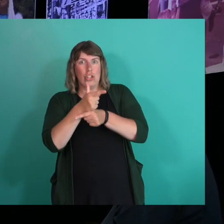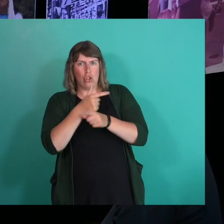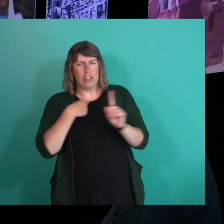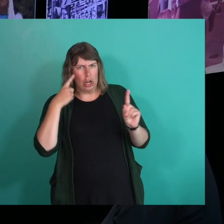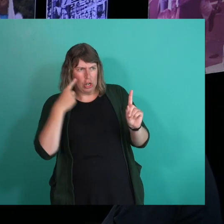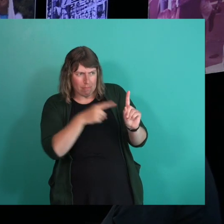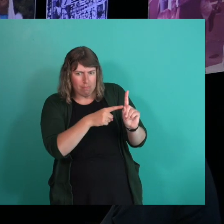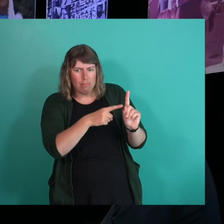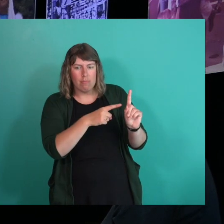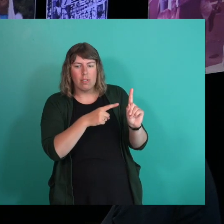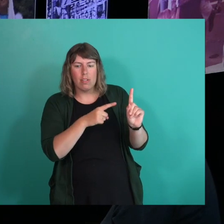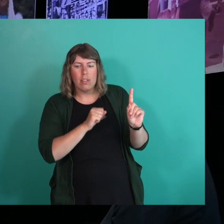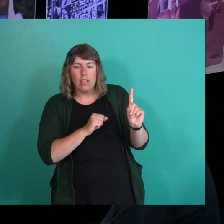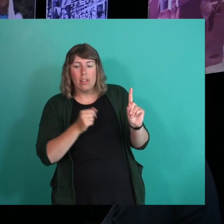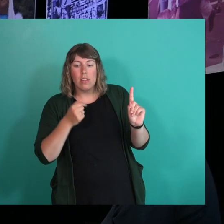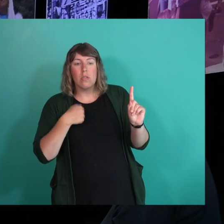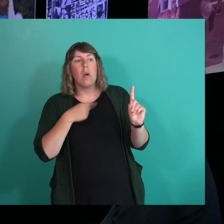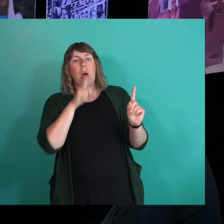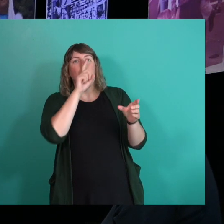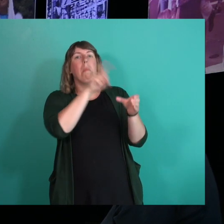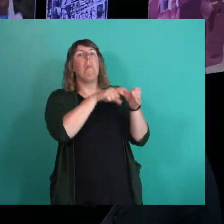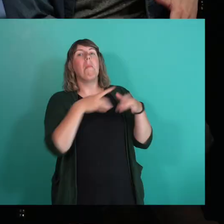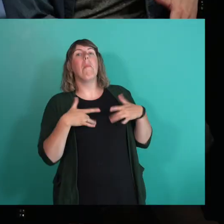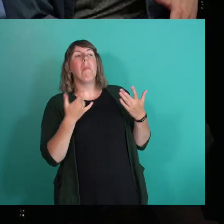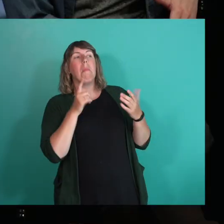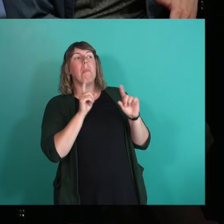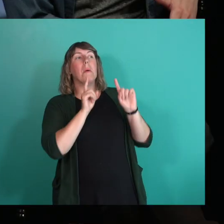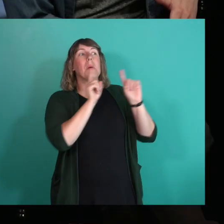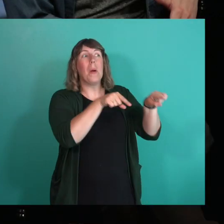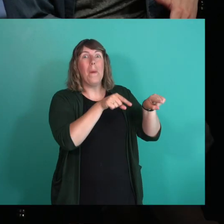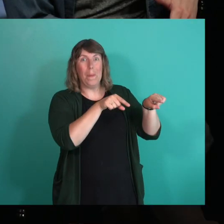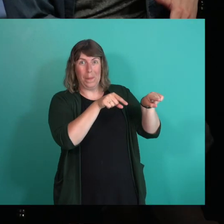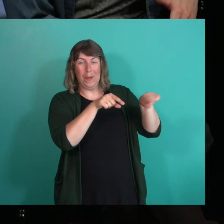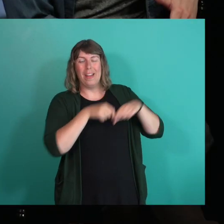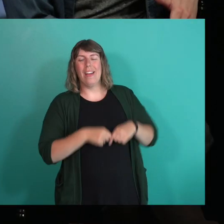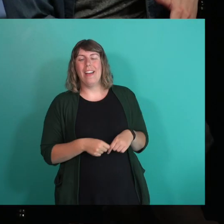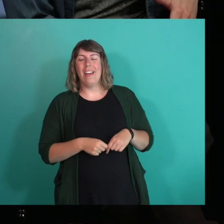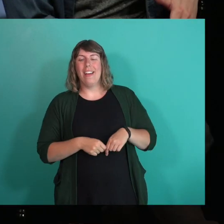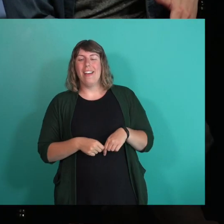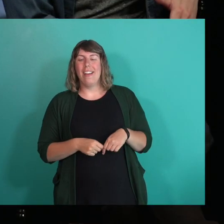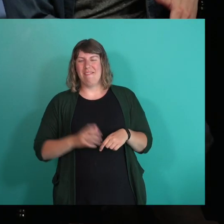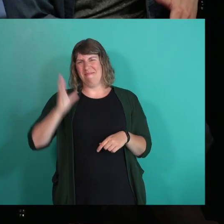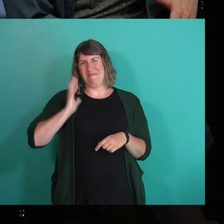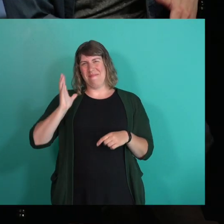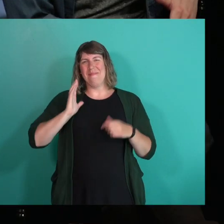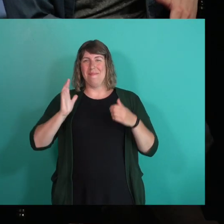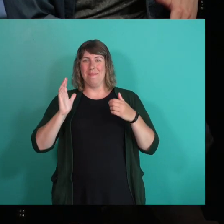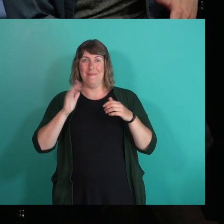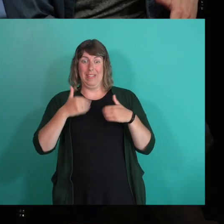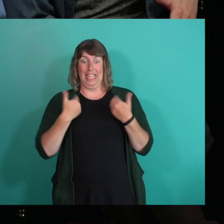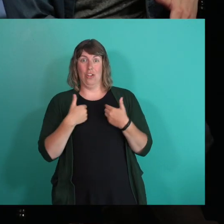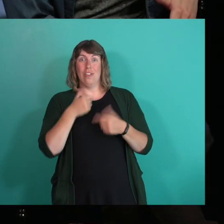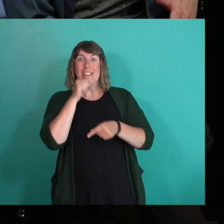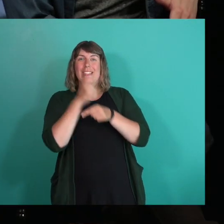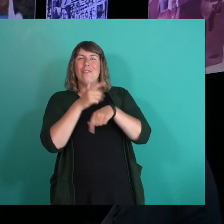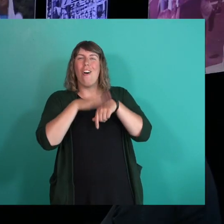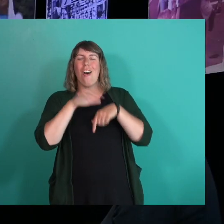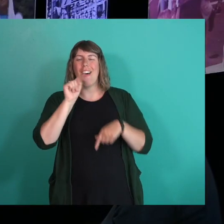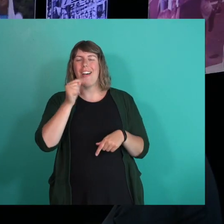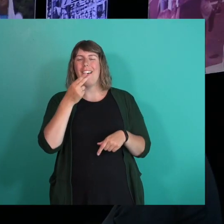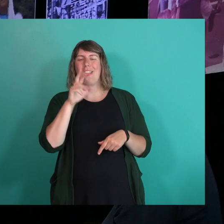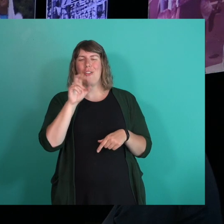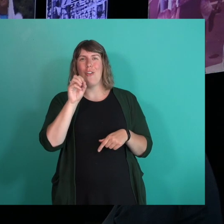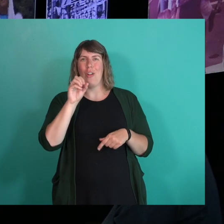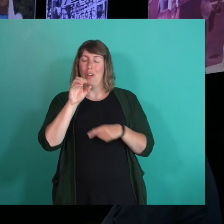maybe I'll go there and see, see what there is. And so it was the days when Little Sisters was on Thurlow Street and I